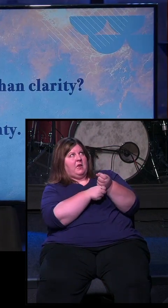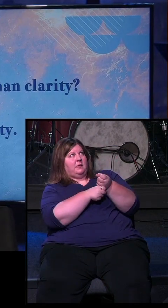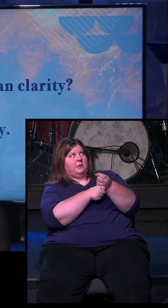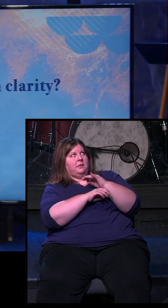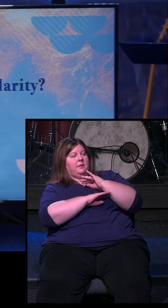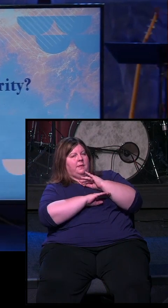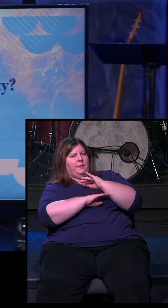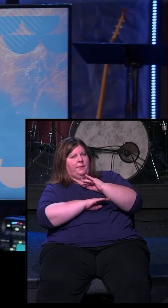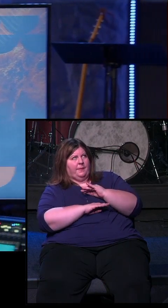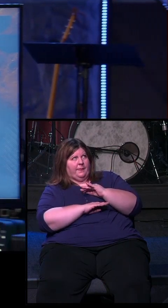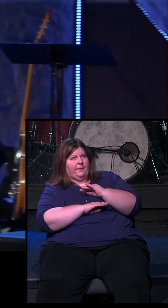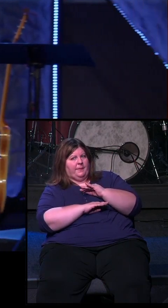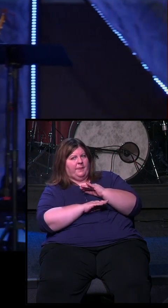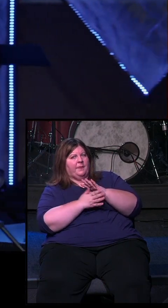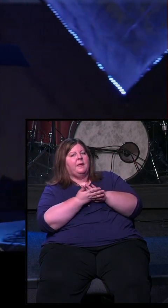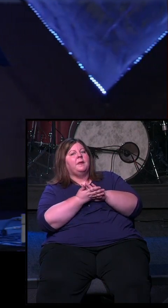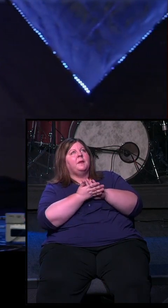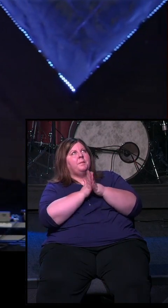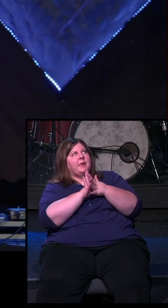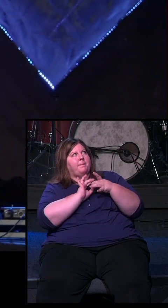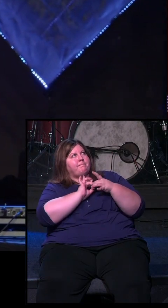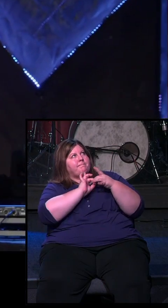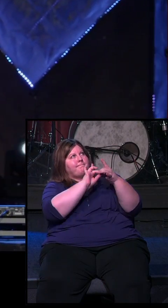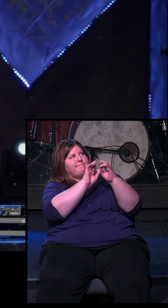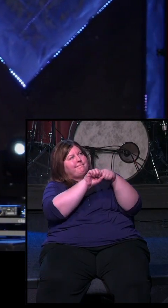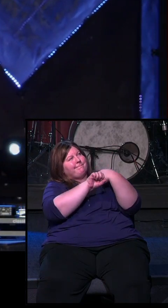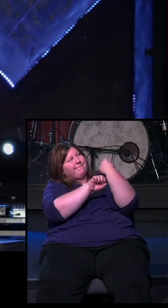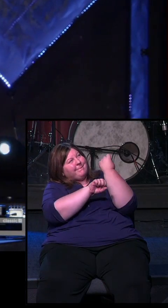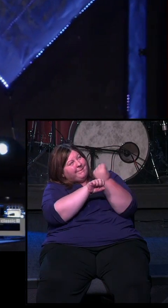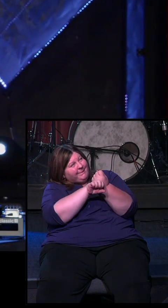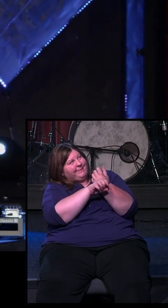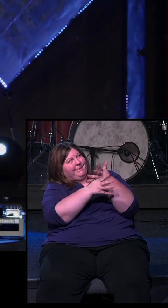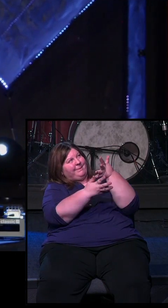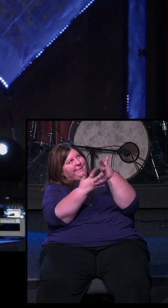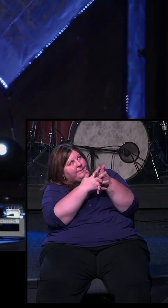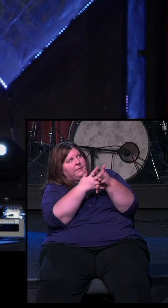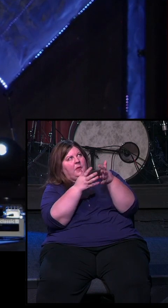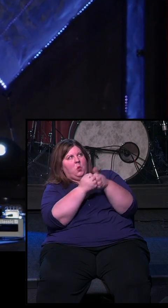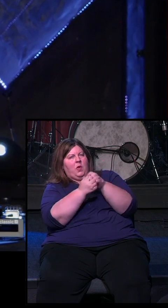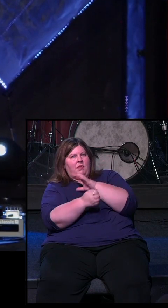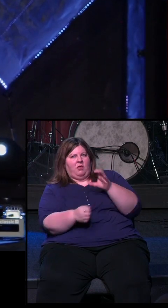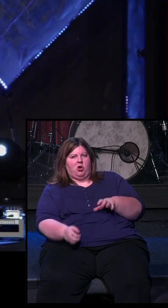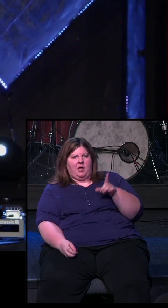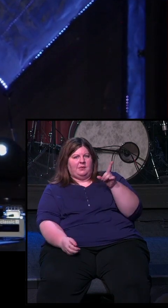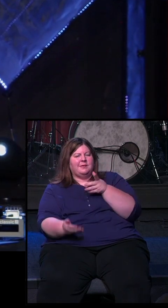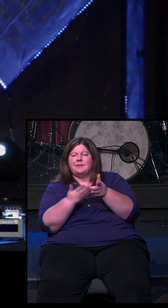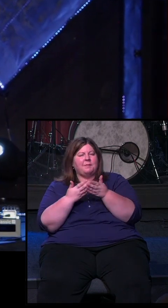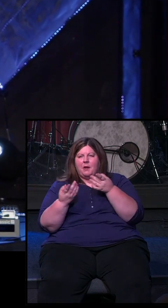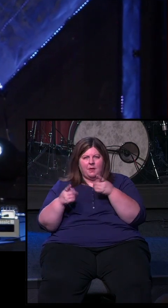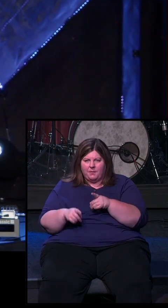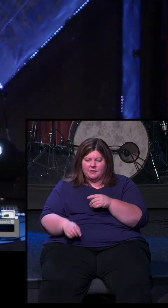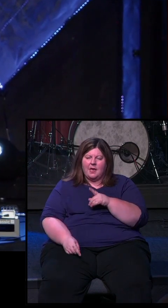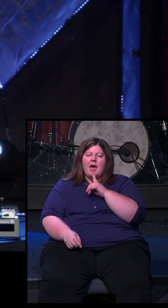And you become a person who is anchored in Christ, no matter what comes, no matter what's going to happen. I'm certain